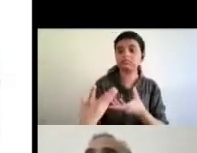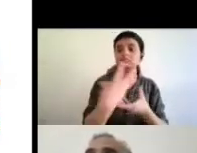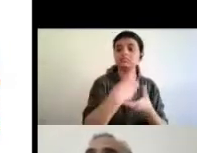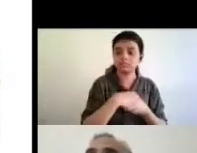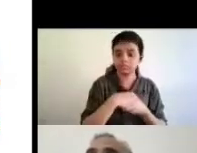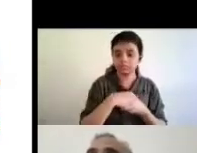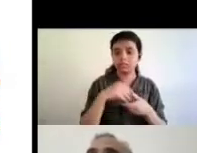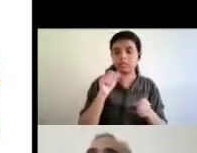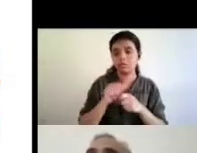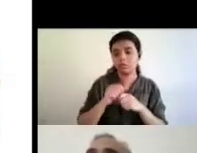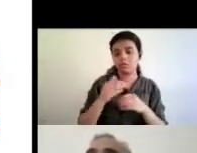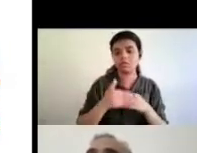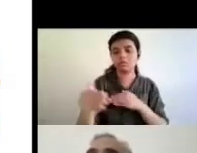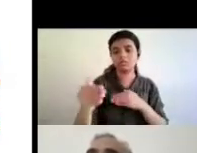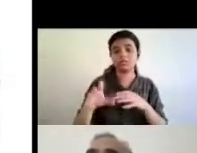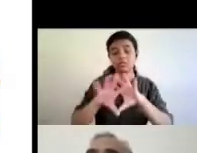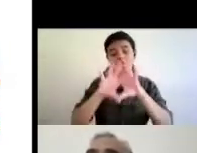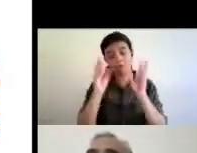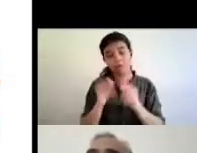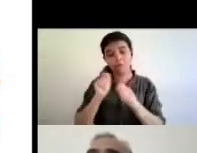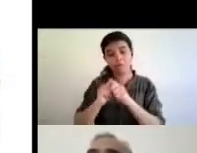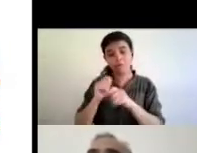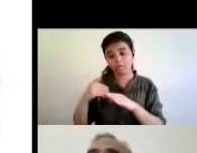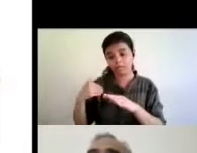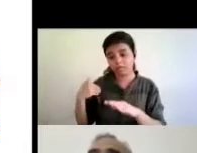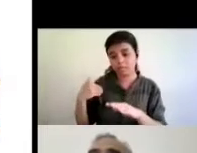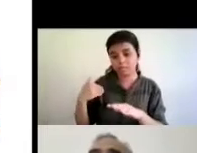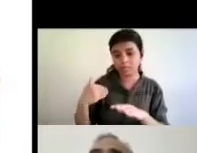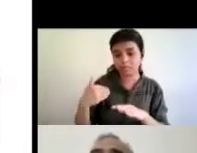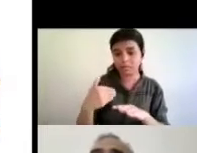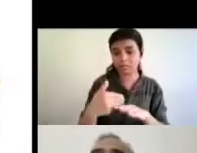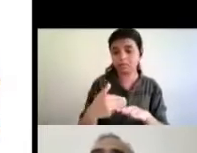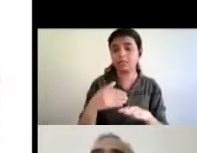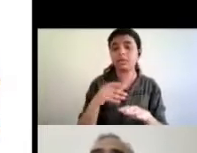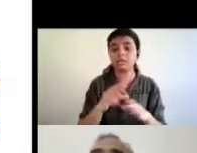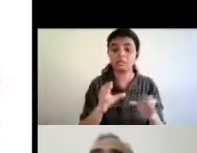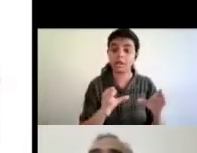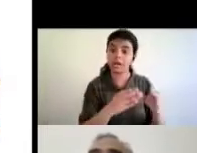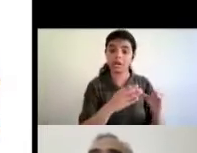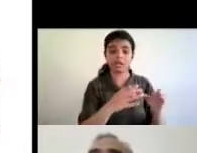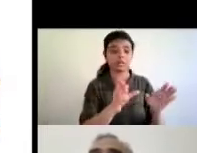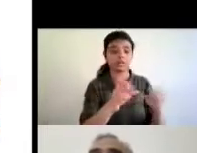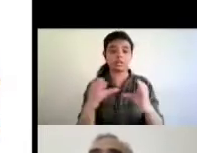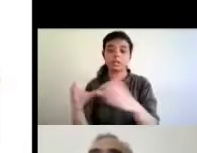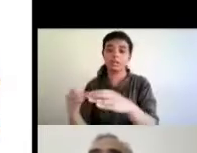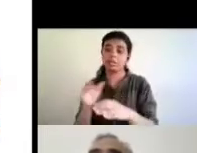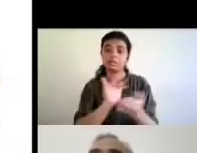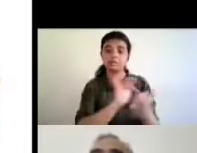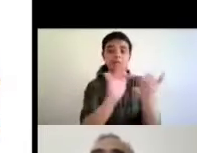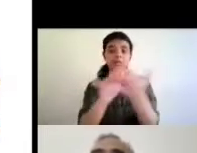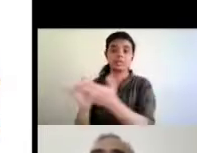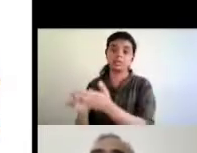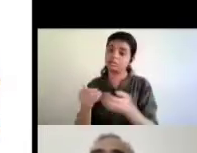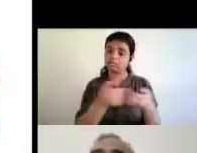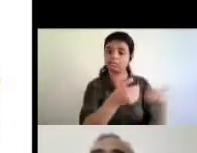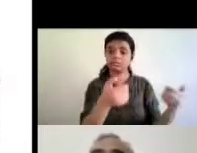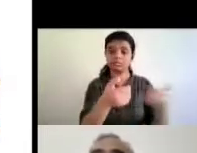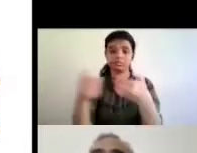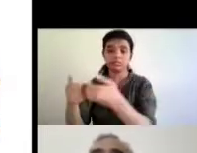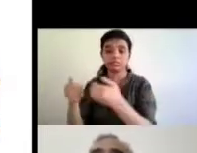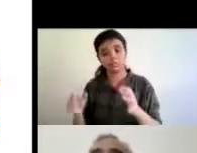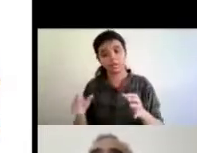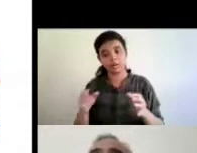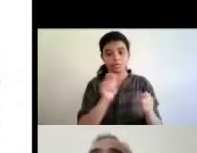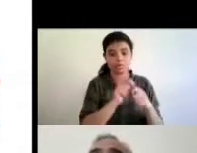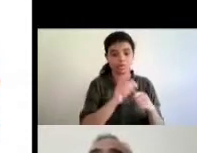uh was happening uh separately in in different quarters and segregatedly but daisy forum of india kind